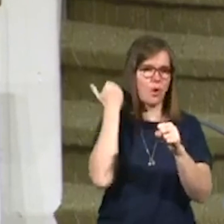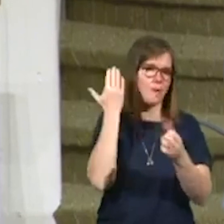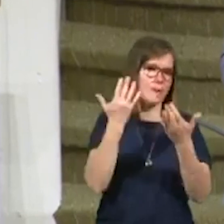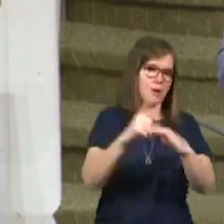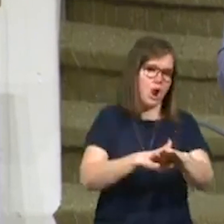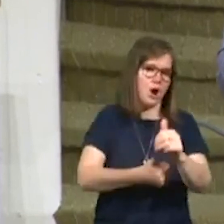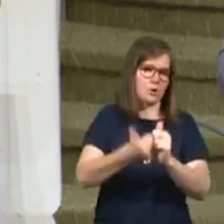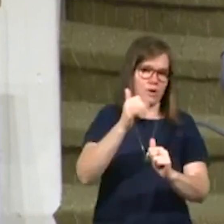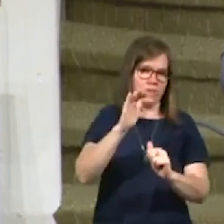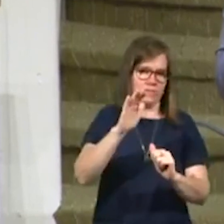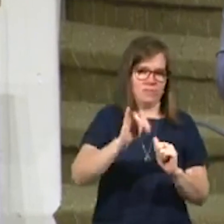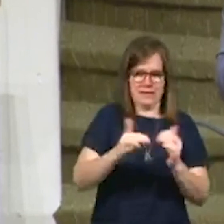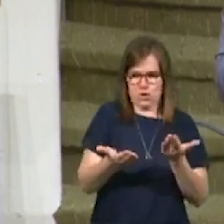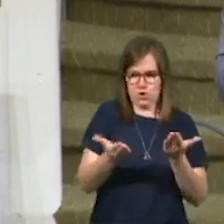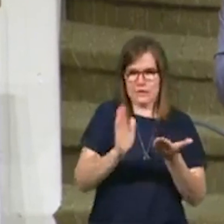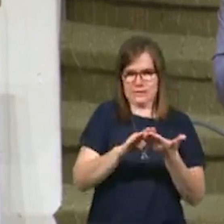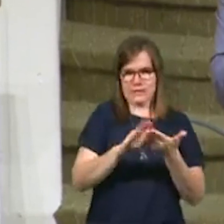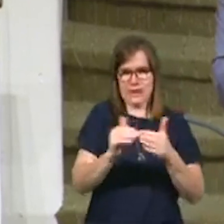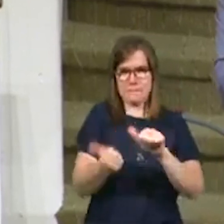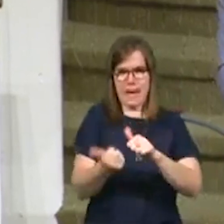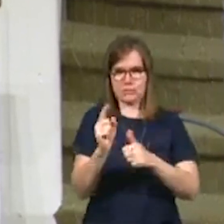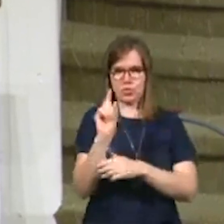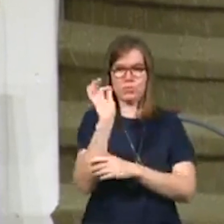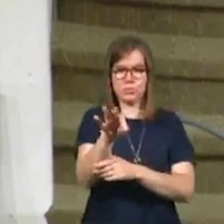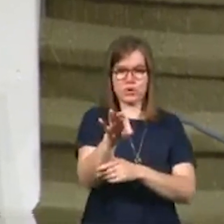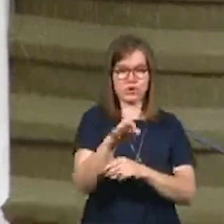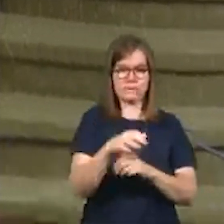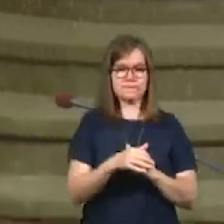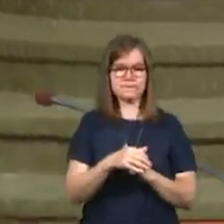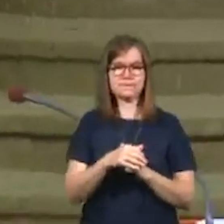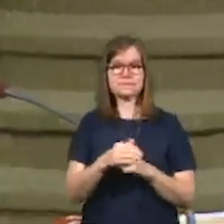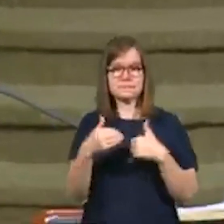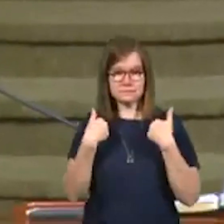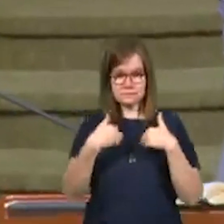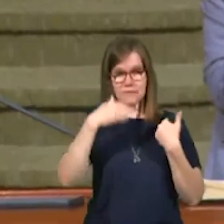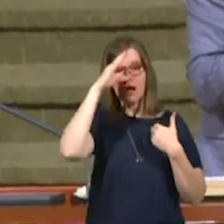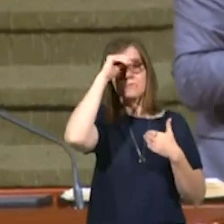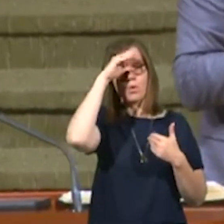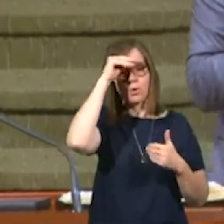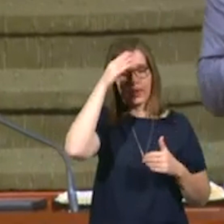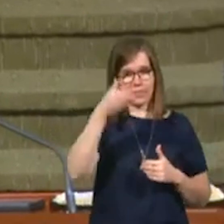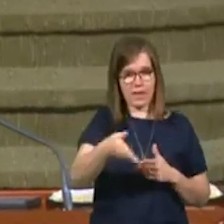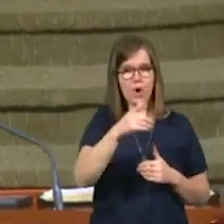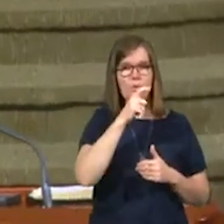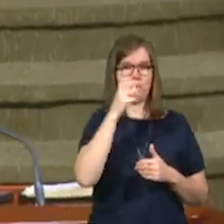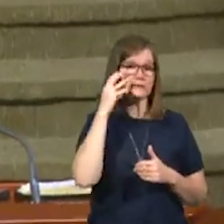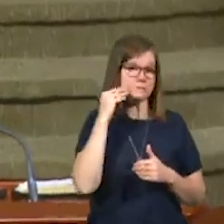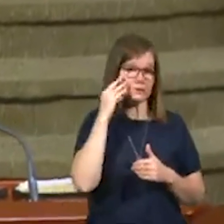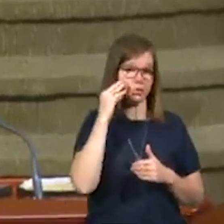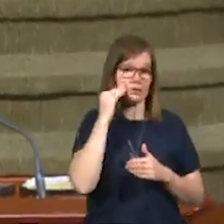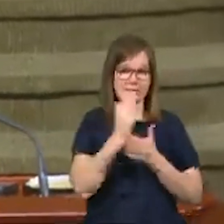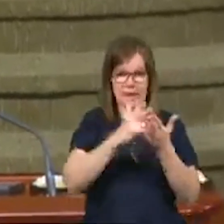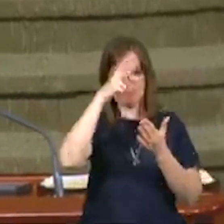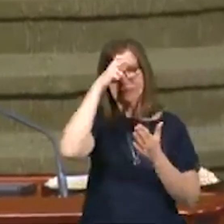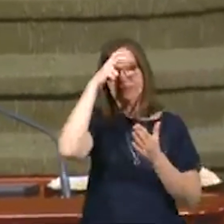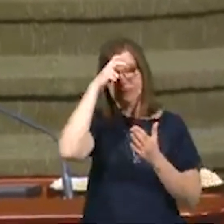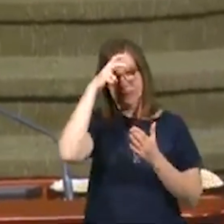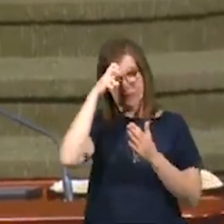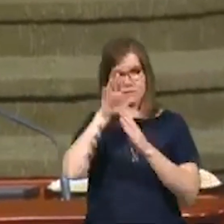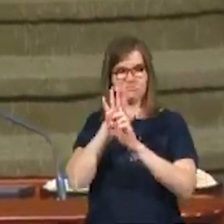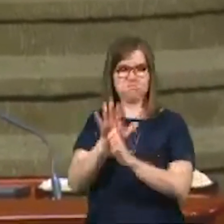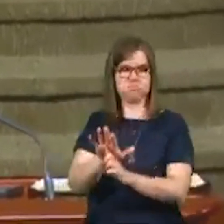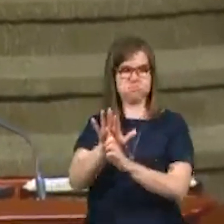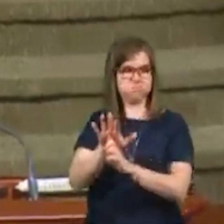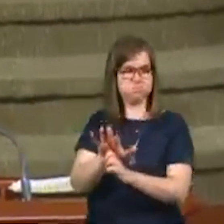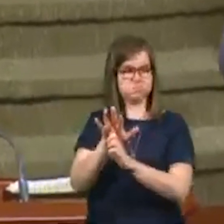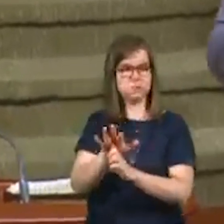here at city Baptist school, where he was preaching. And there was a young boy there who was experiencing some demon oppression